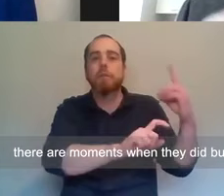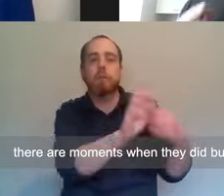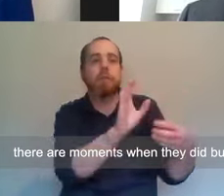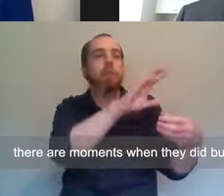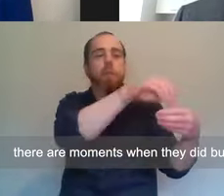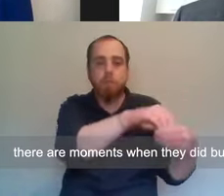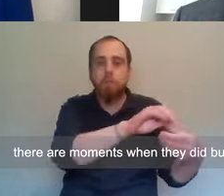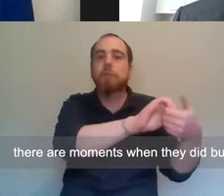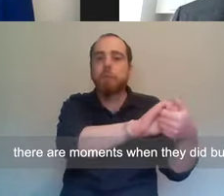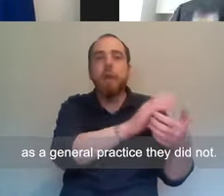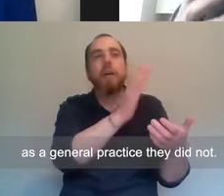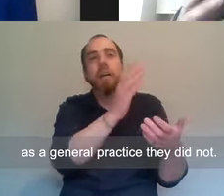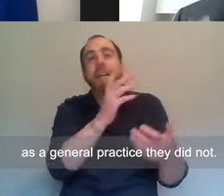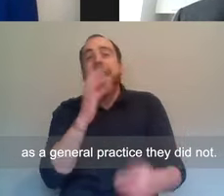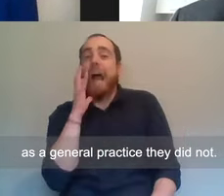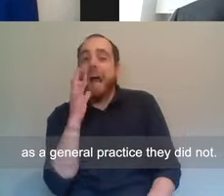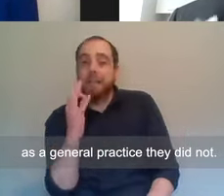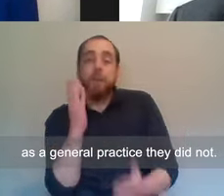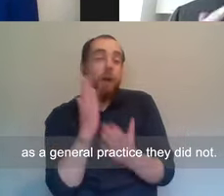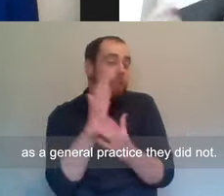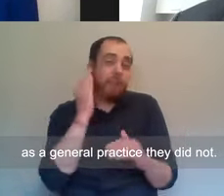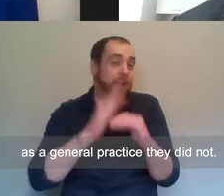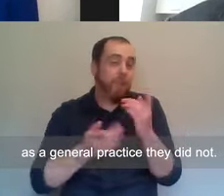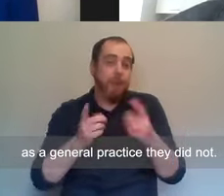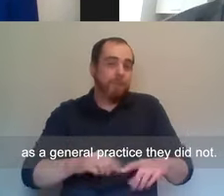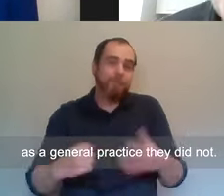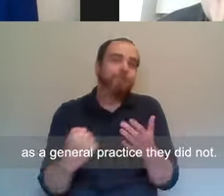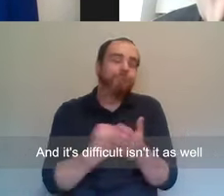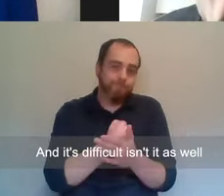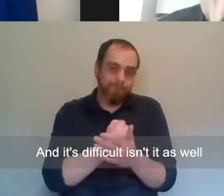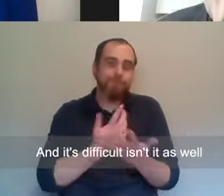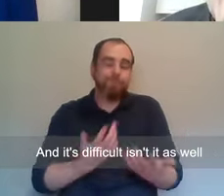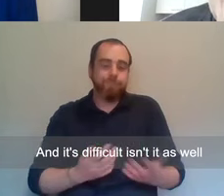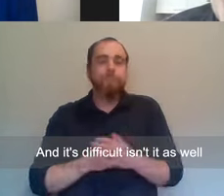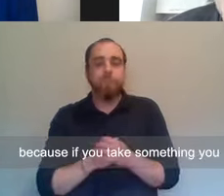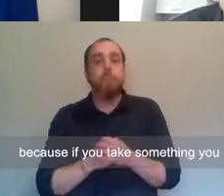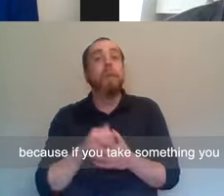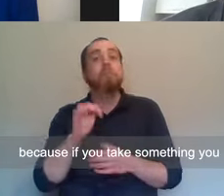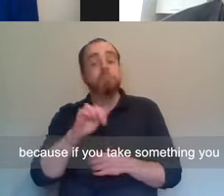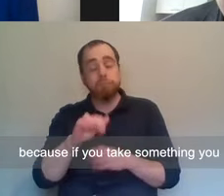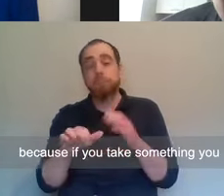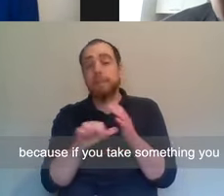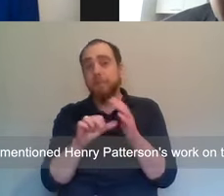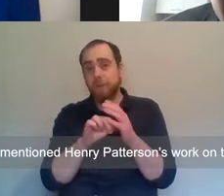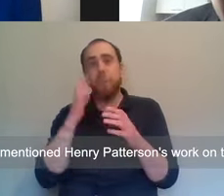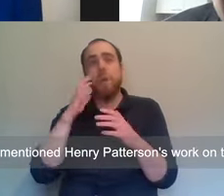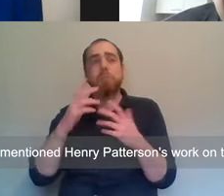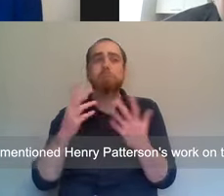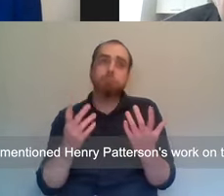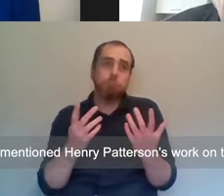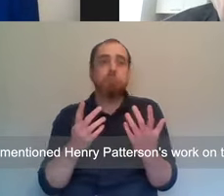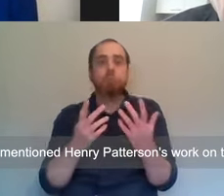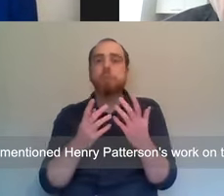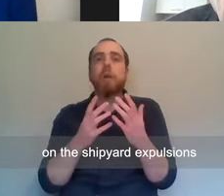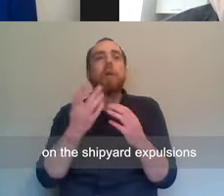There are moments when they did, but as a general practice, they did not. And it's difficult, isn't it, as well? Because if you take something, you mentioned Henry